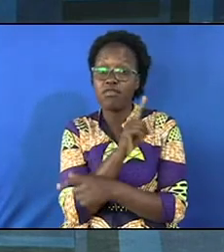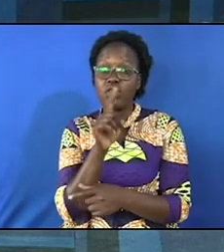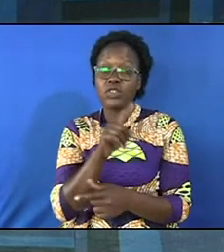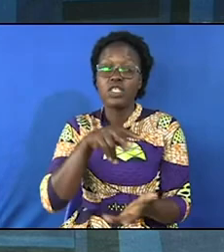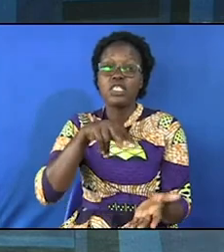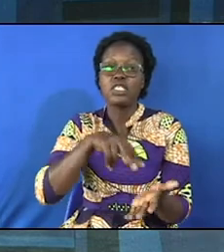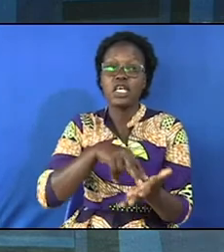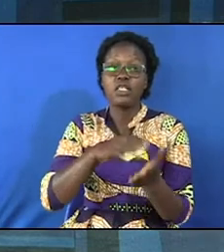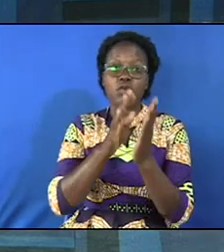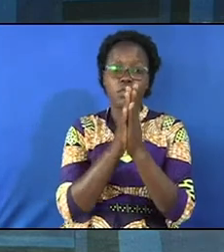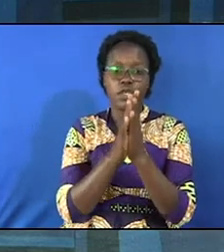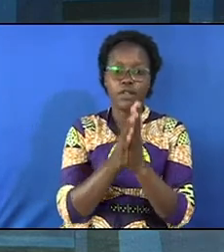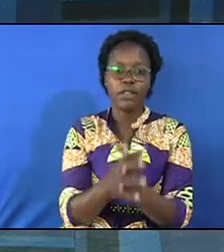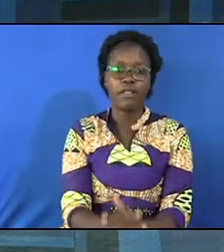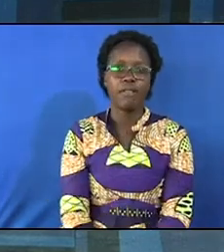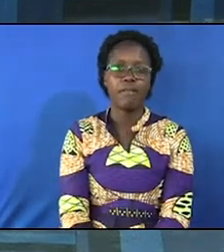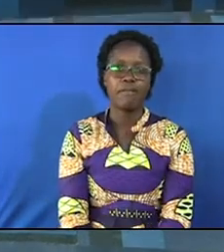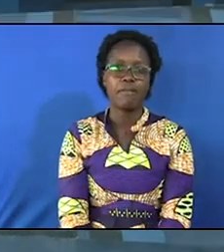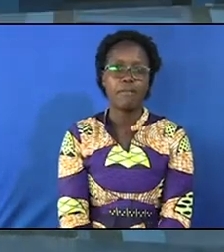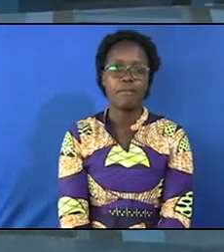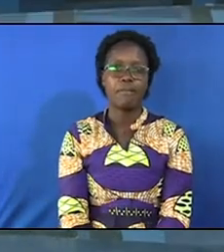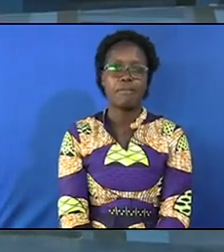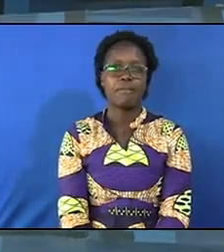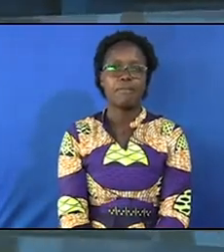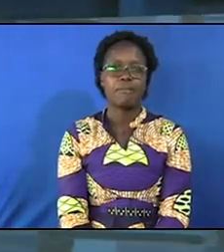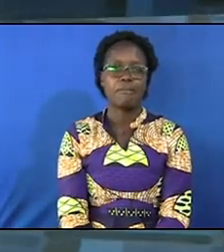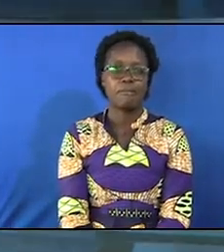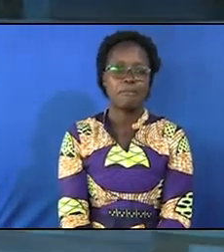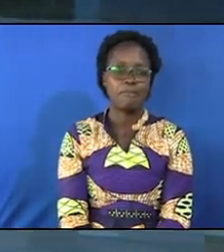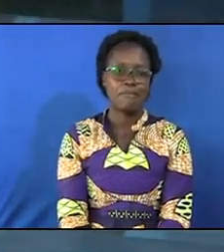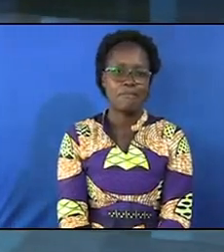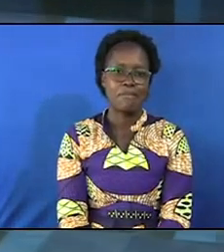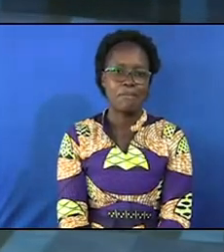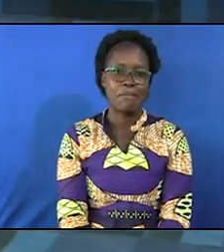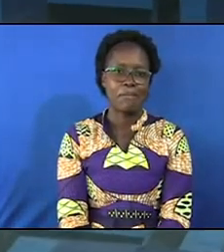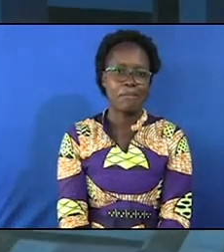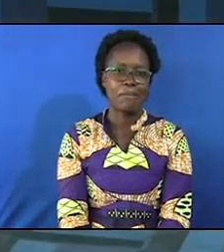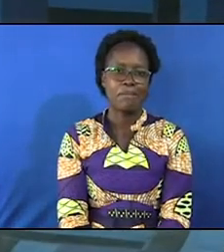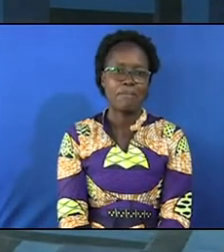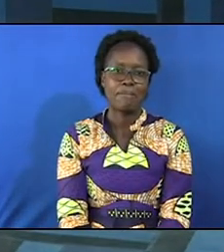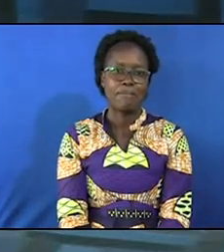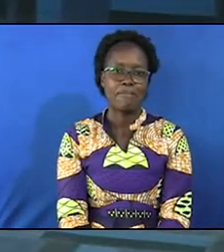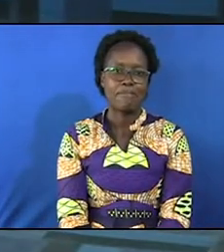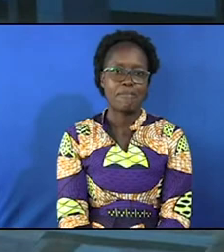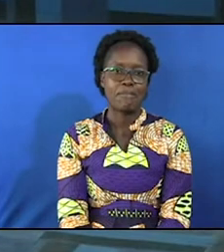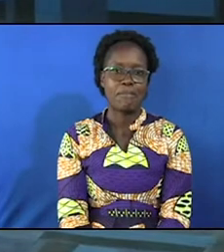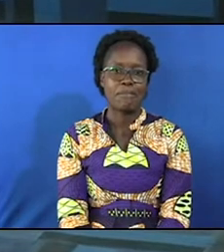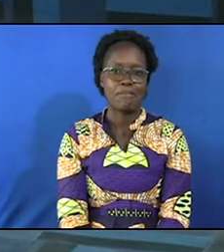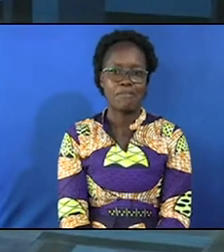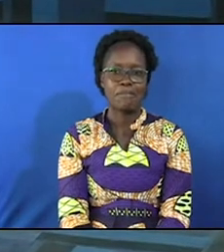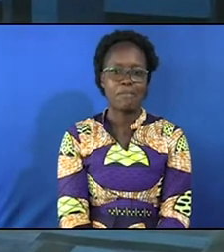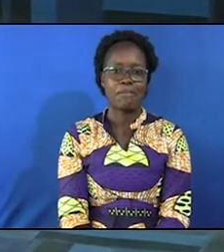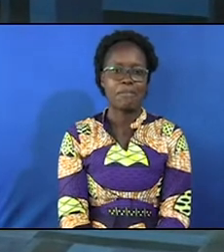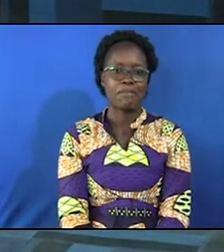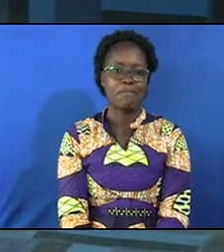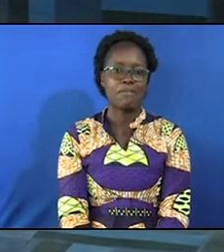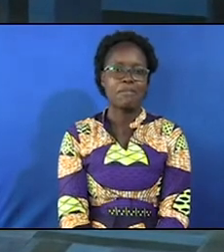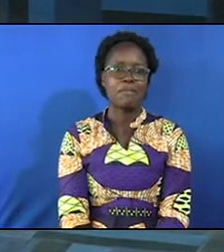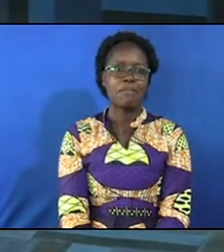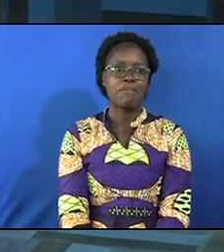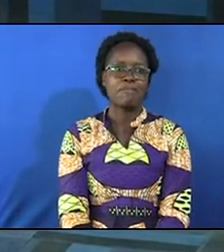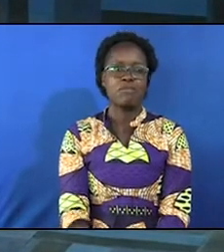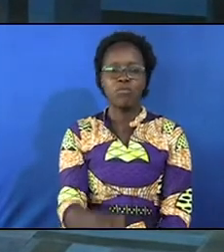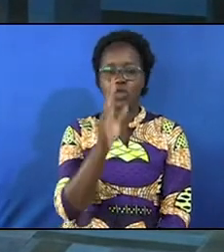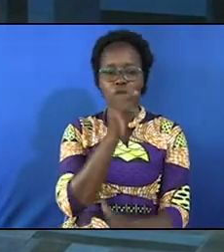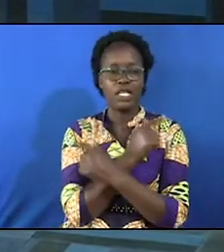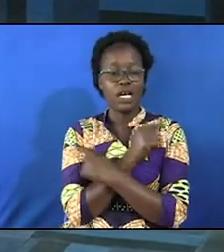stand on your feet my friend stand on your feet God loves you and he'll